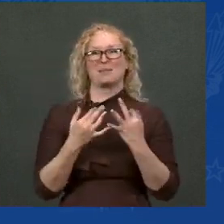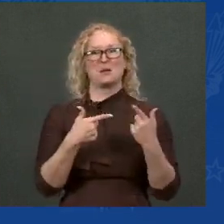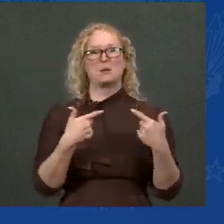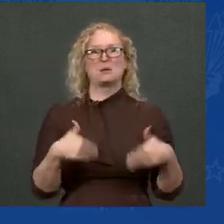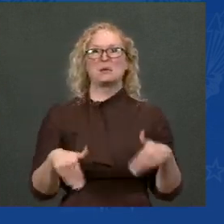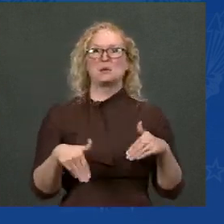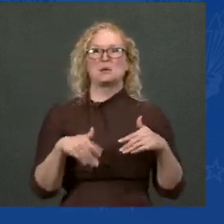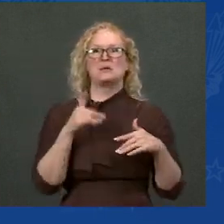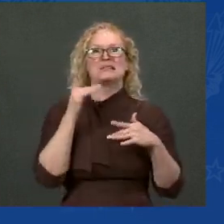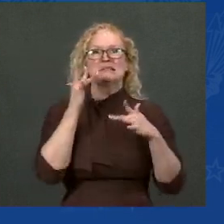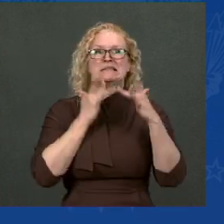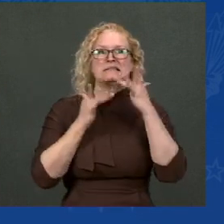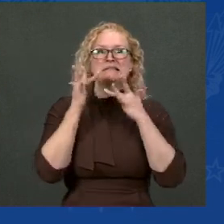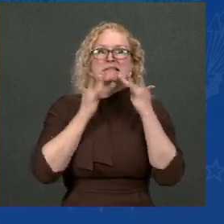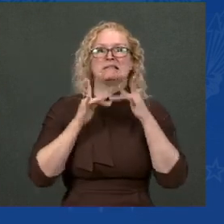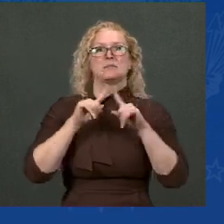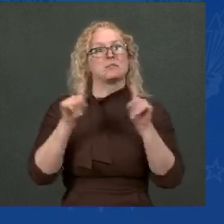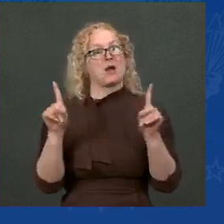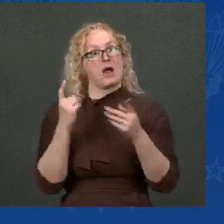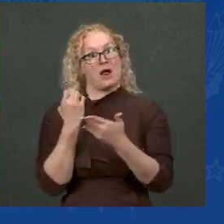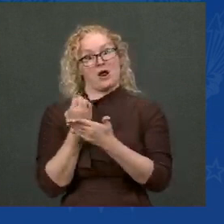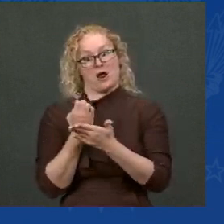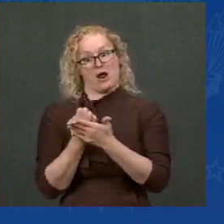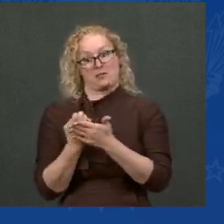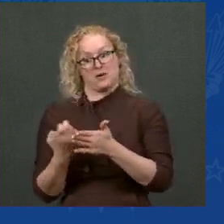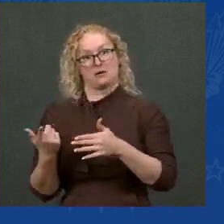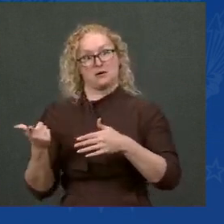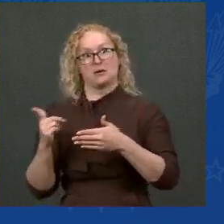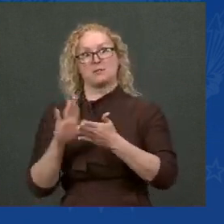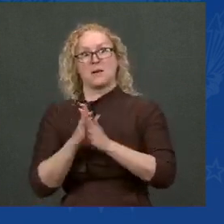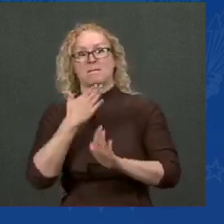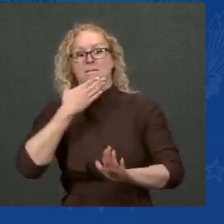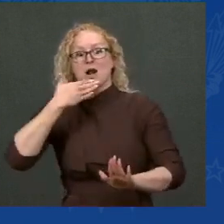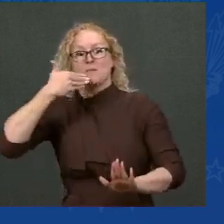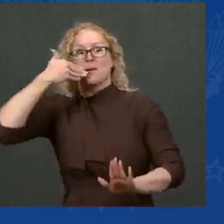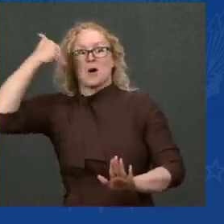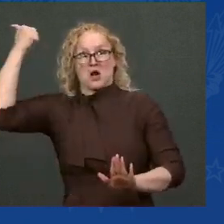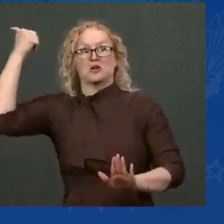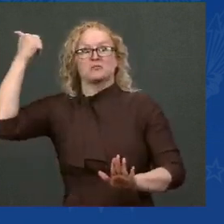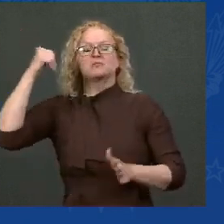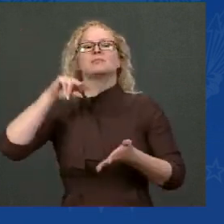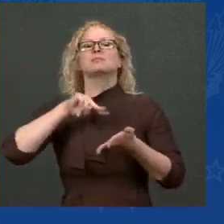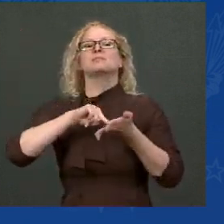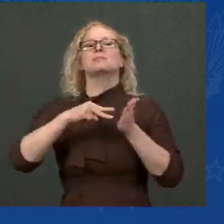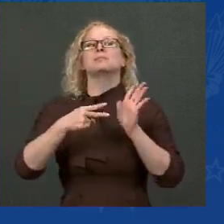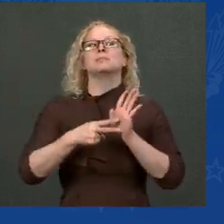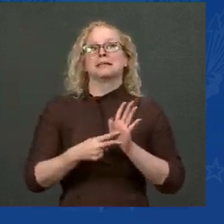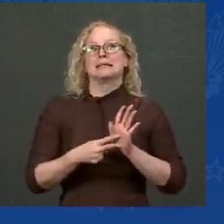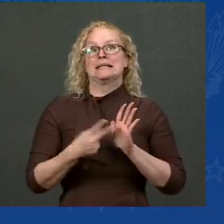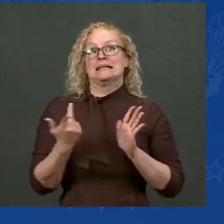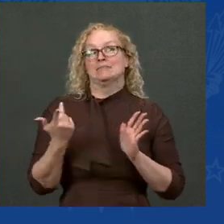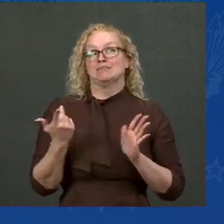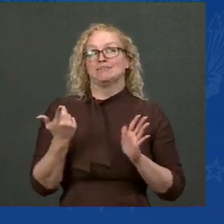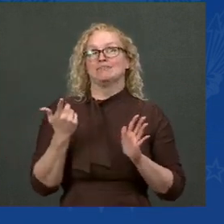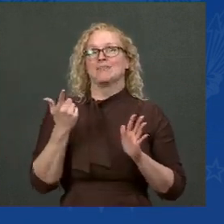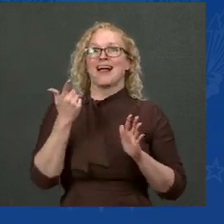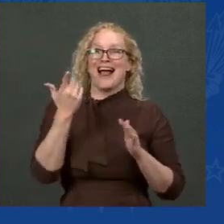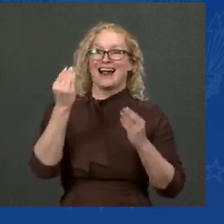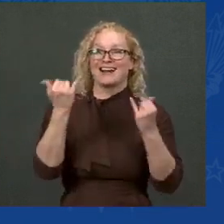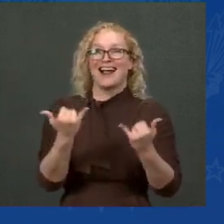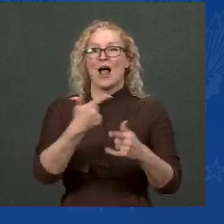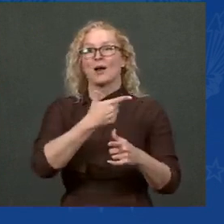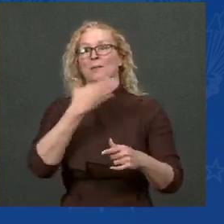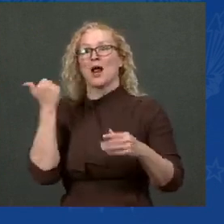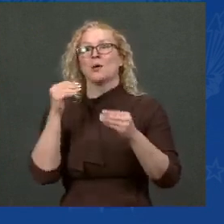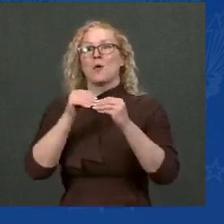fairer and wider than almost anyone could have predicted. That's what the numbers say. But we want to make sure that people continue